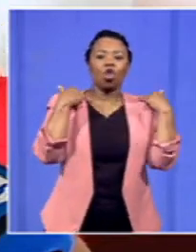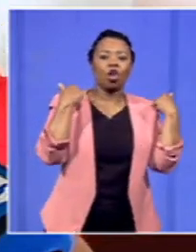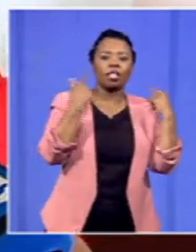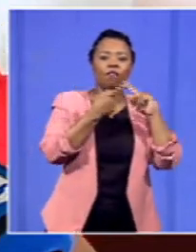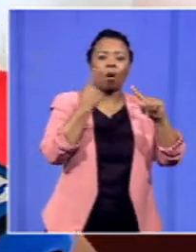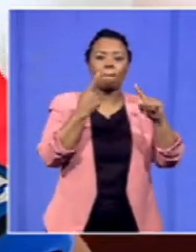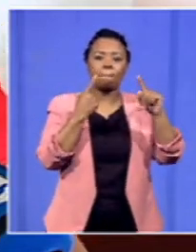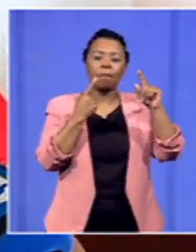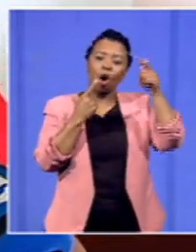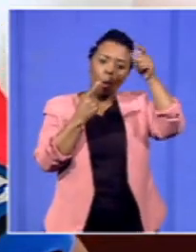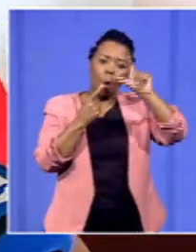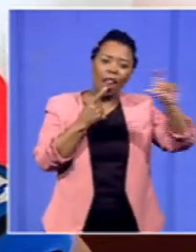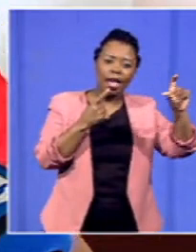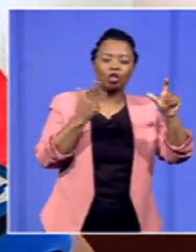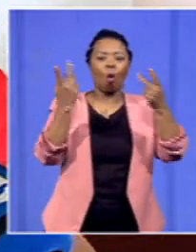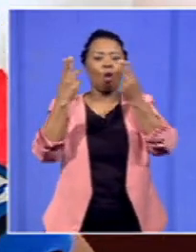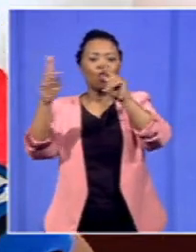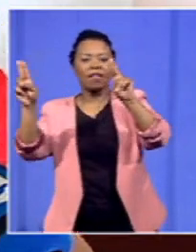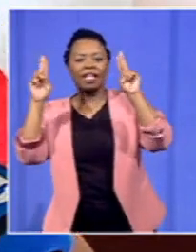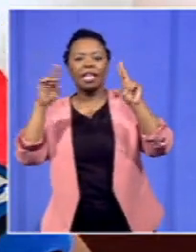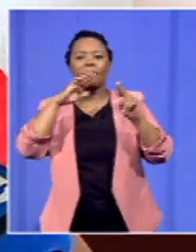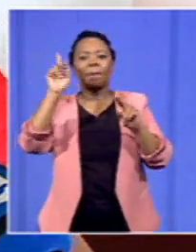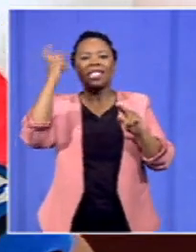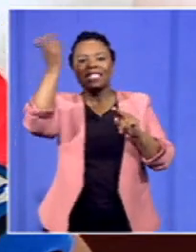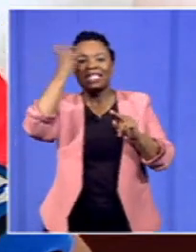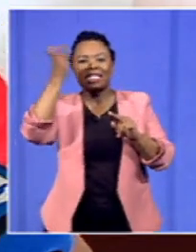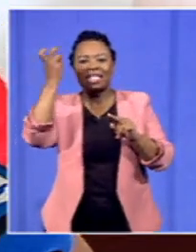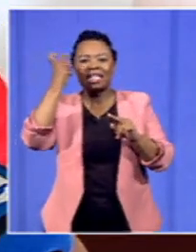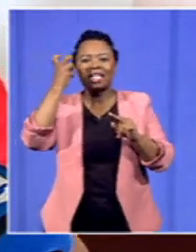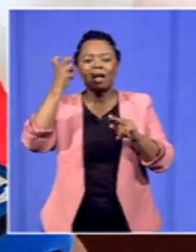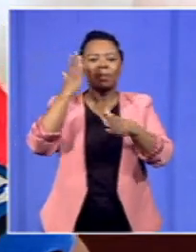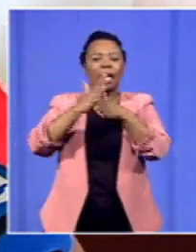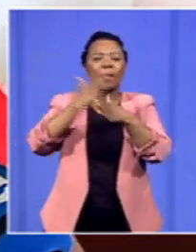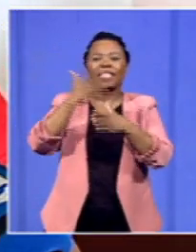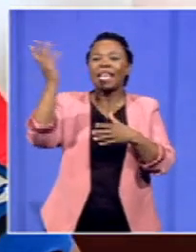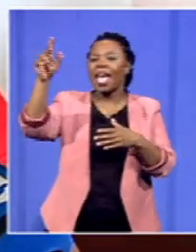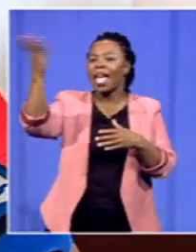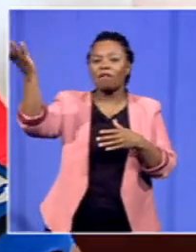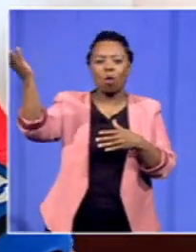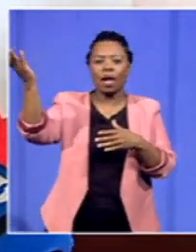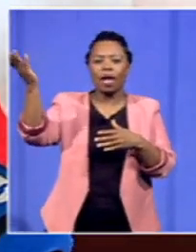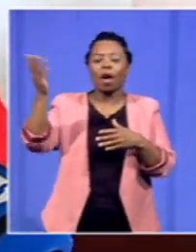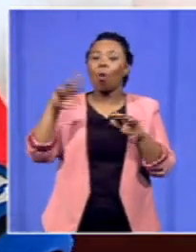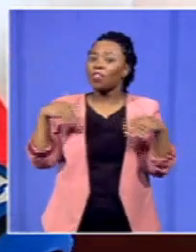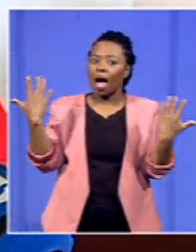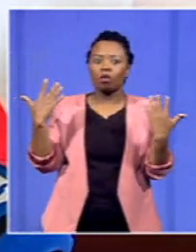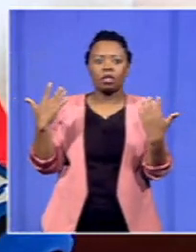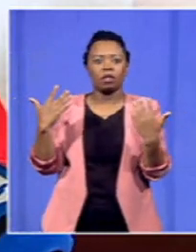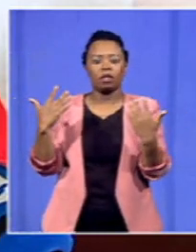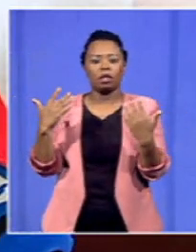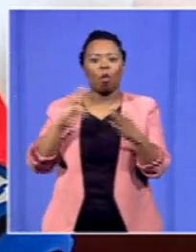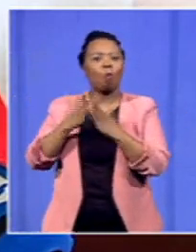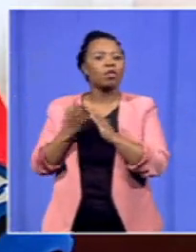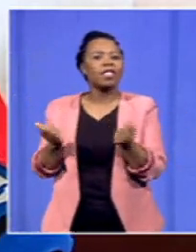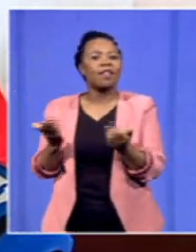option now of seeking employment elsewhere without being held down by this community service that's the first part